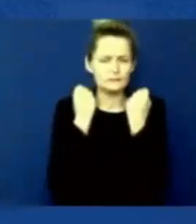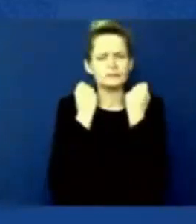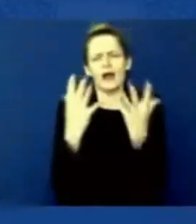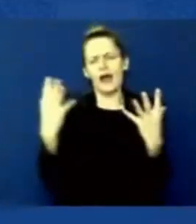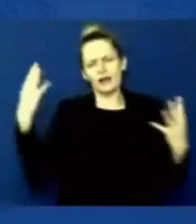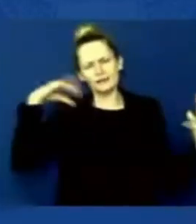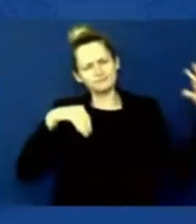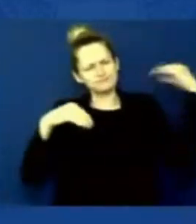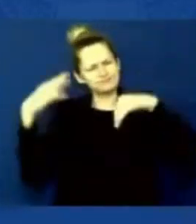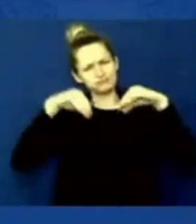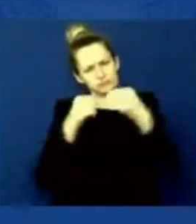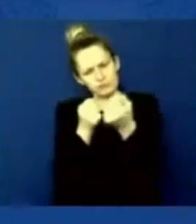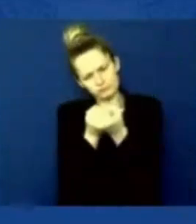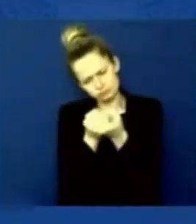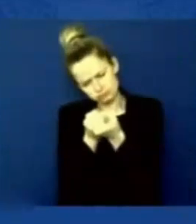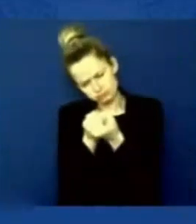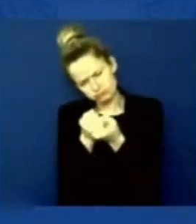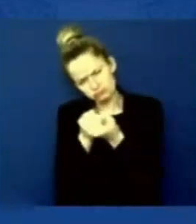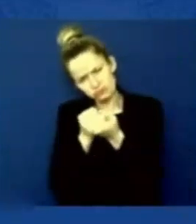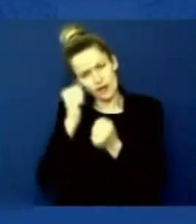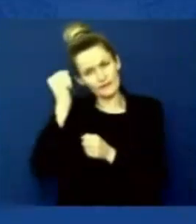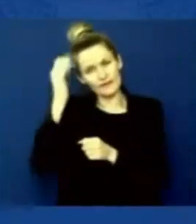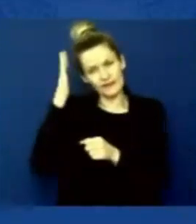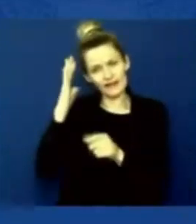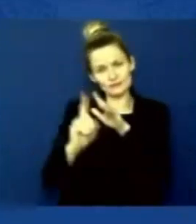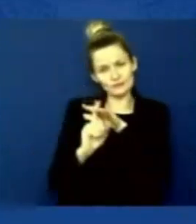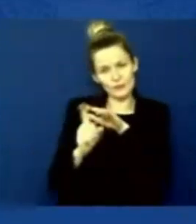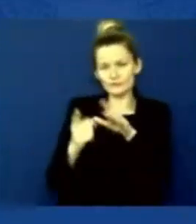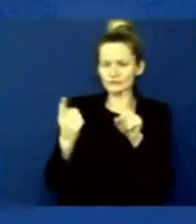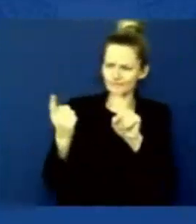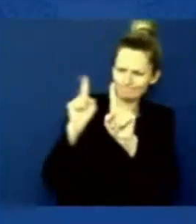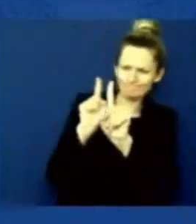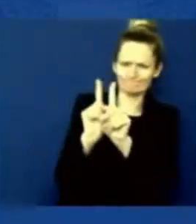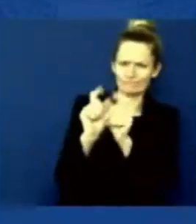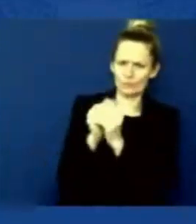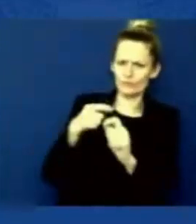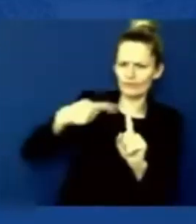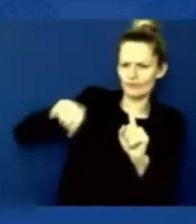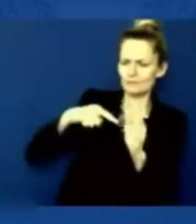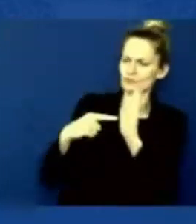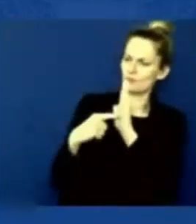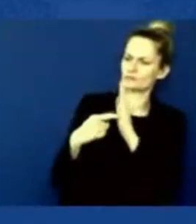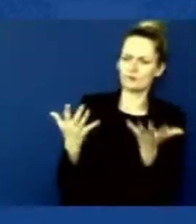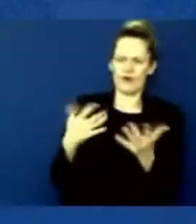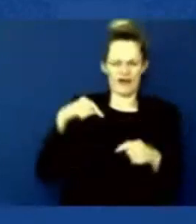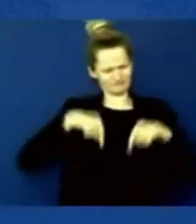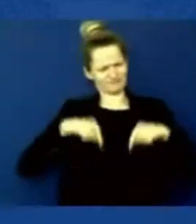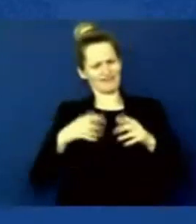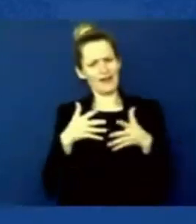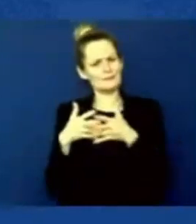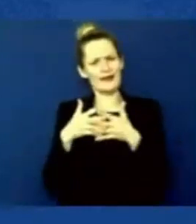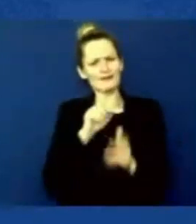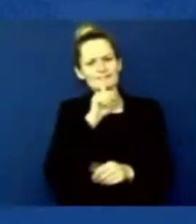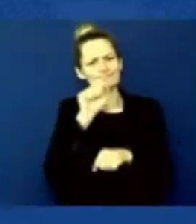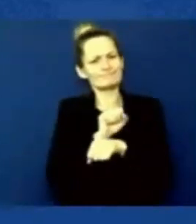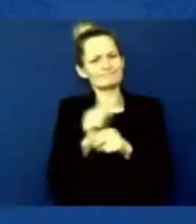exemplifies the best of America. And I want to say again just how difficult this mission is and how dangerous